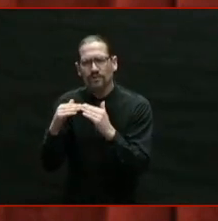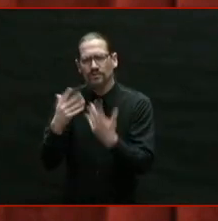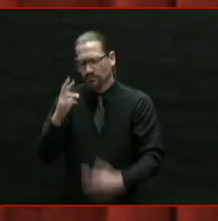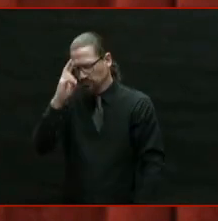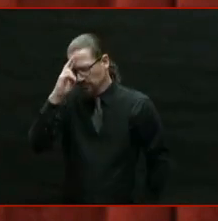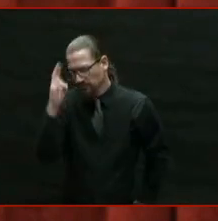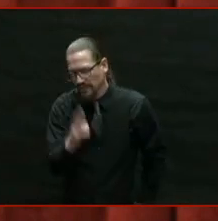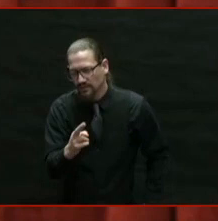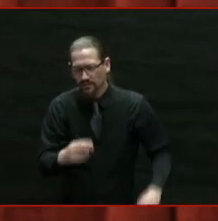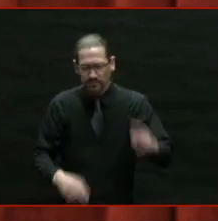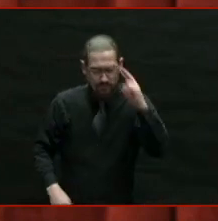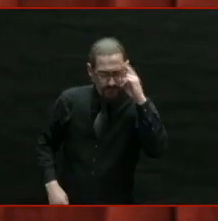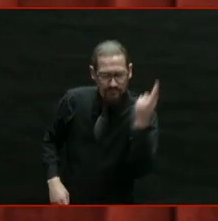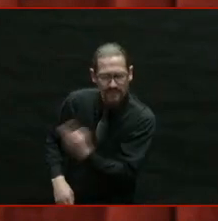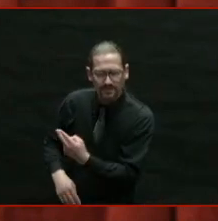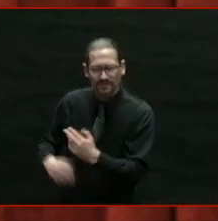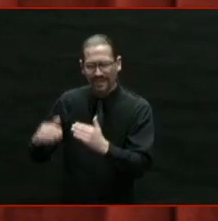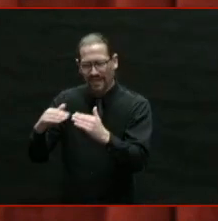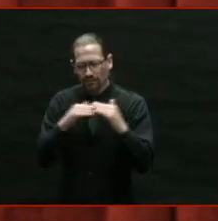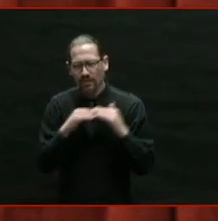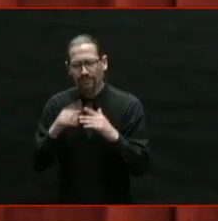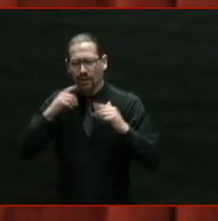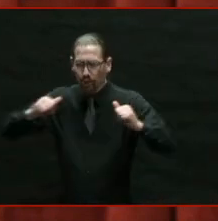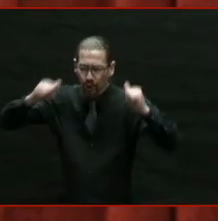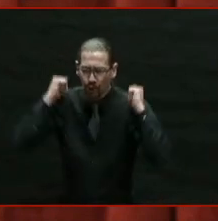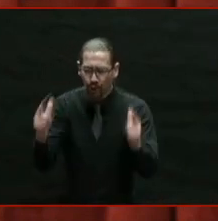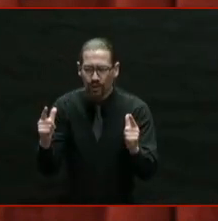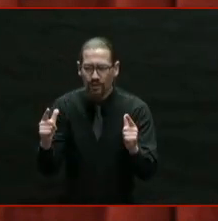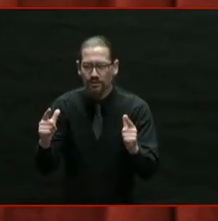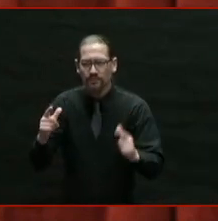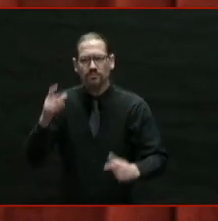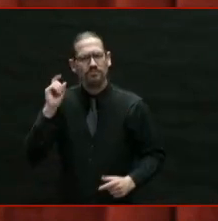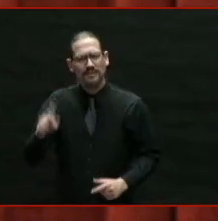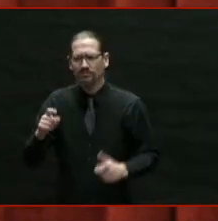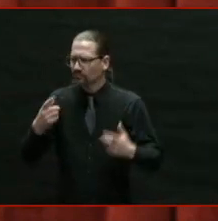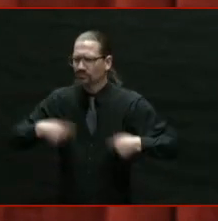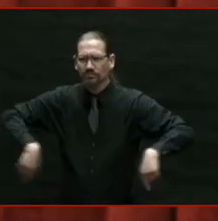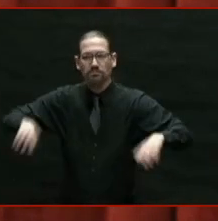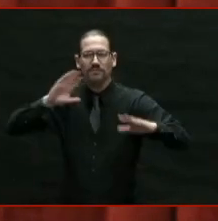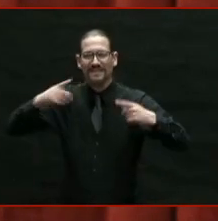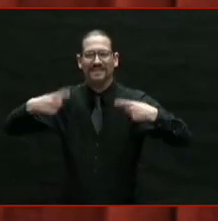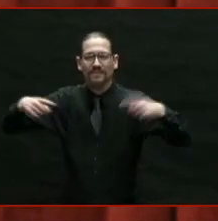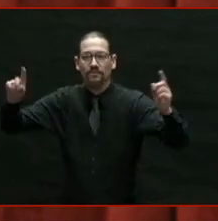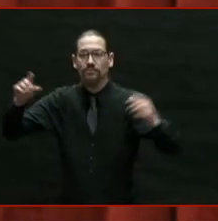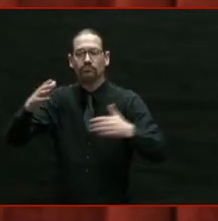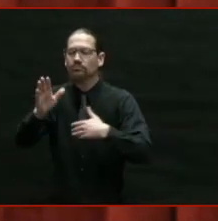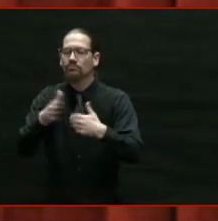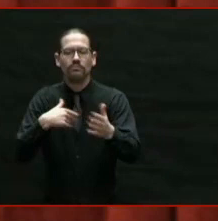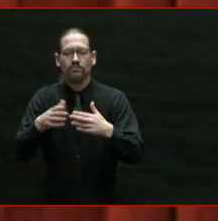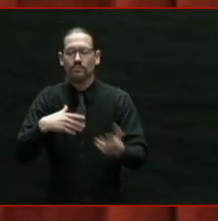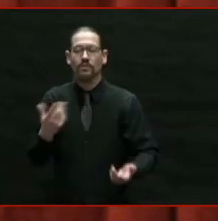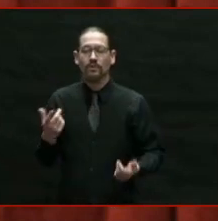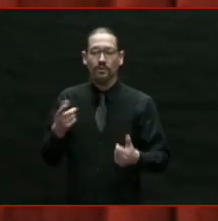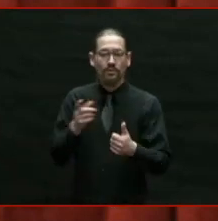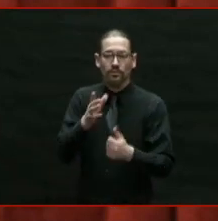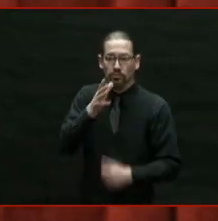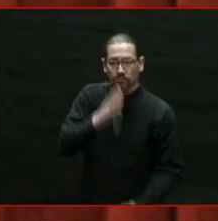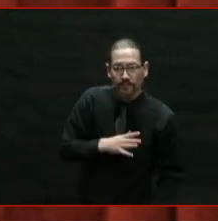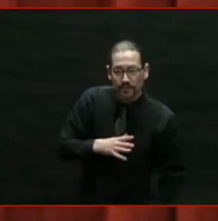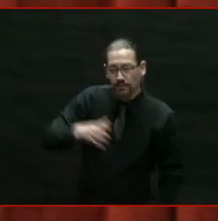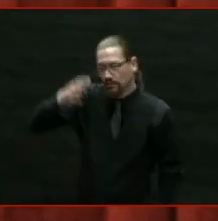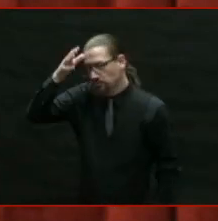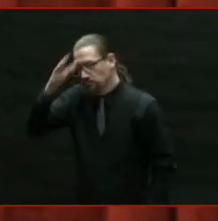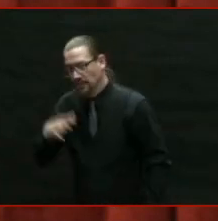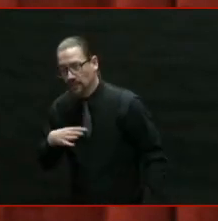and should have the same opportunities for success, no matter your race, your religion, your gender, your ethnicity,